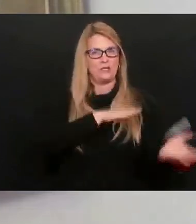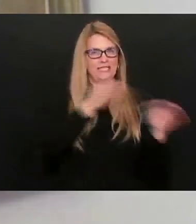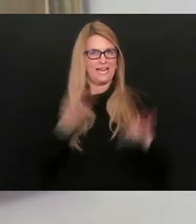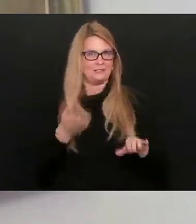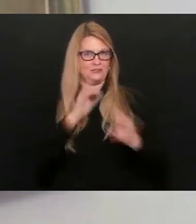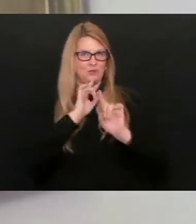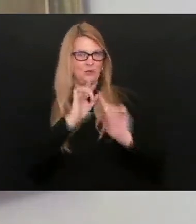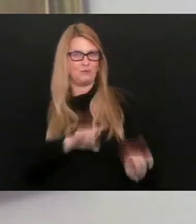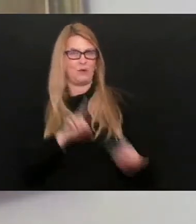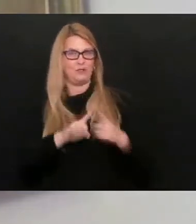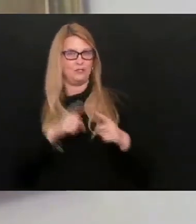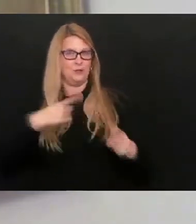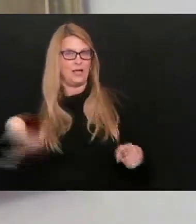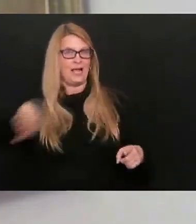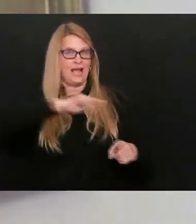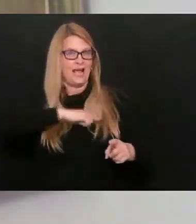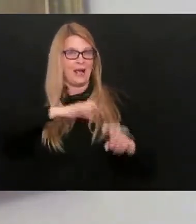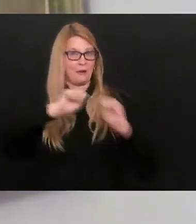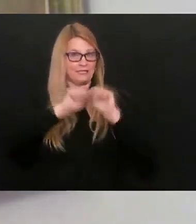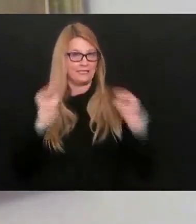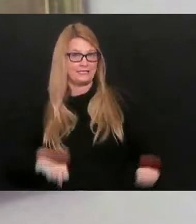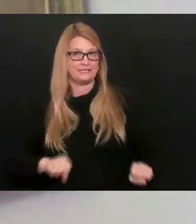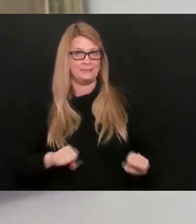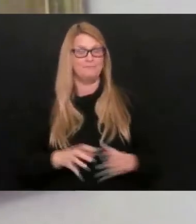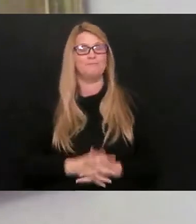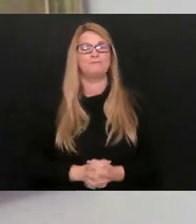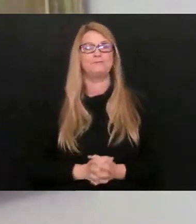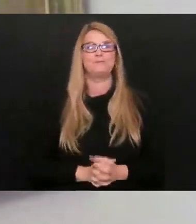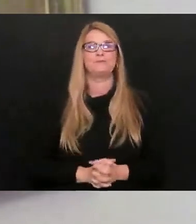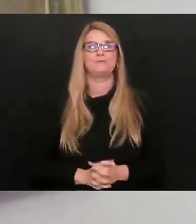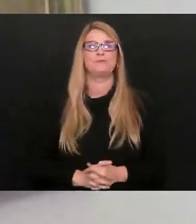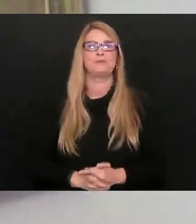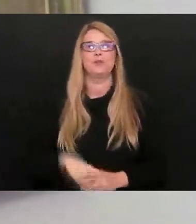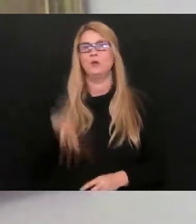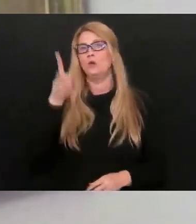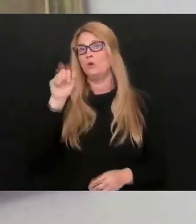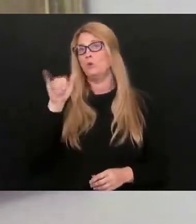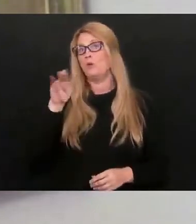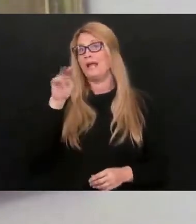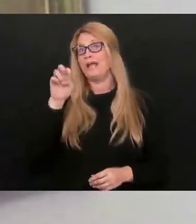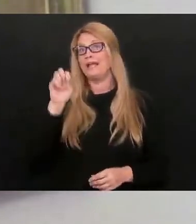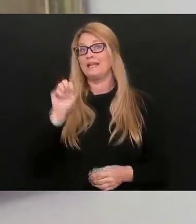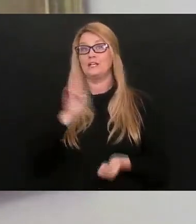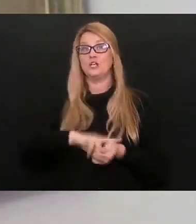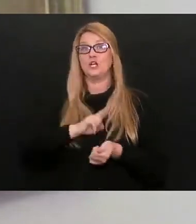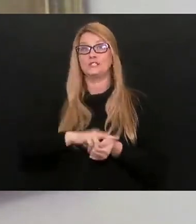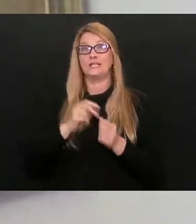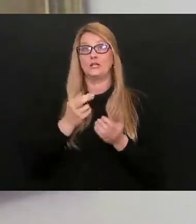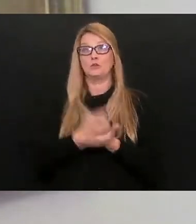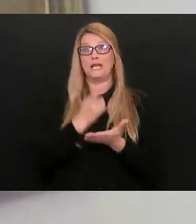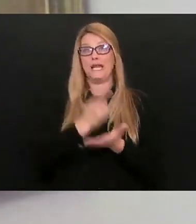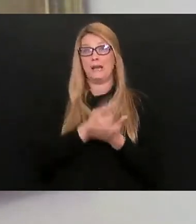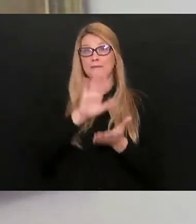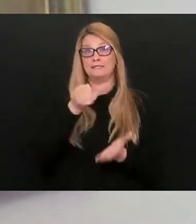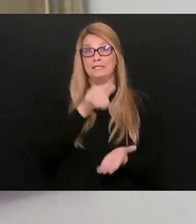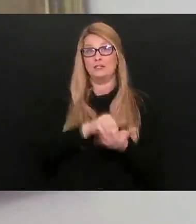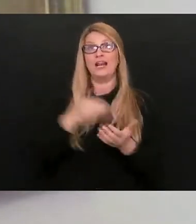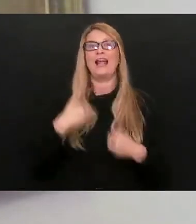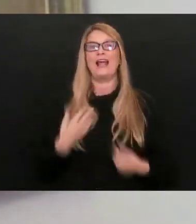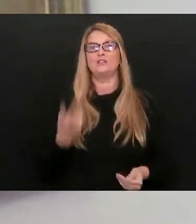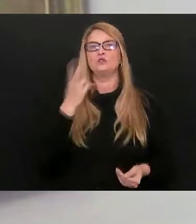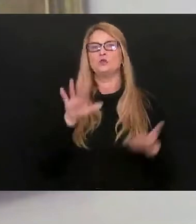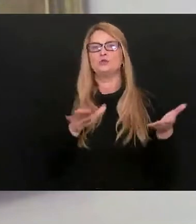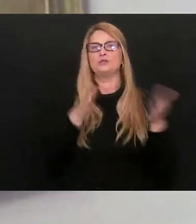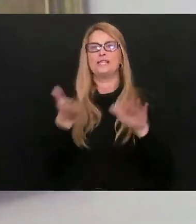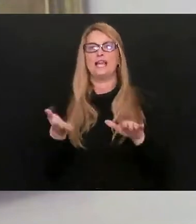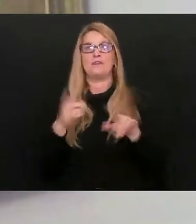death reporting center as far as COVID-19. Wayne Nursing and Rehabilitation Center also had two deaths, but through